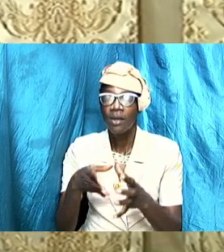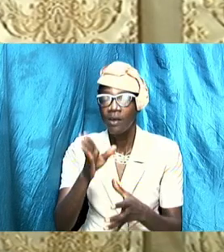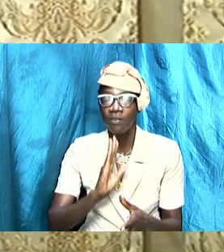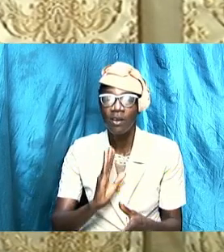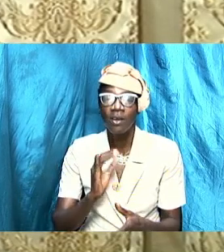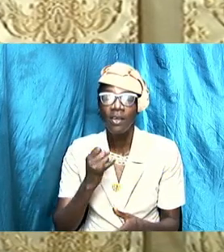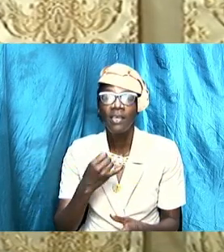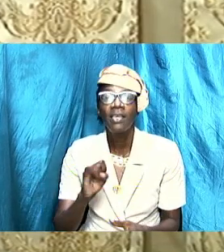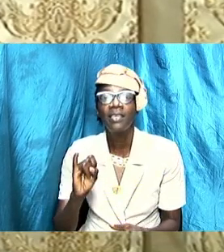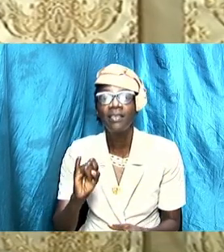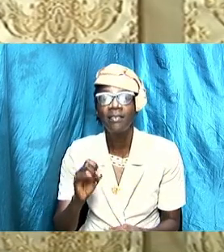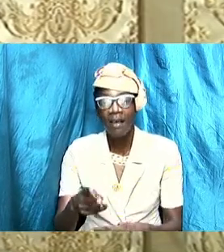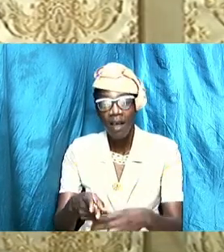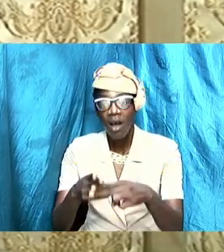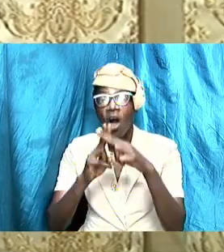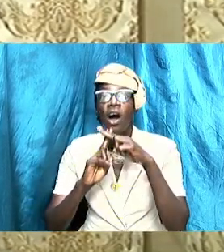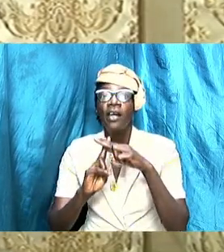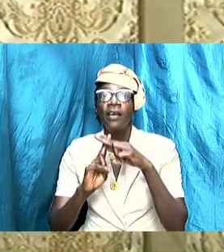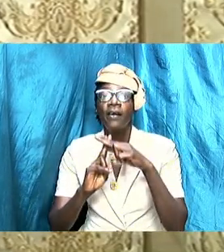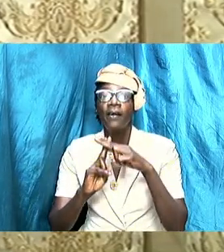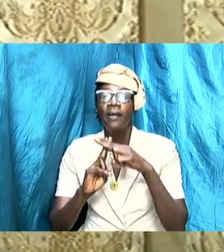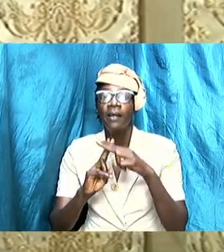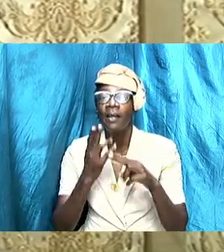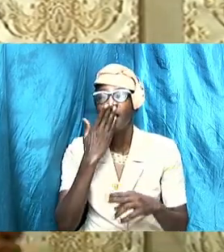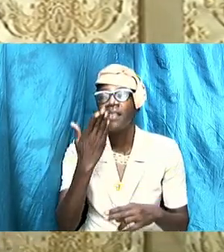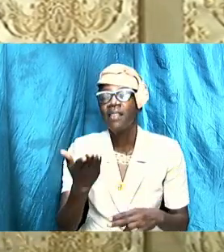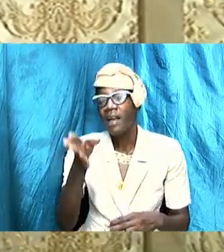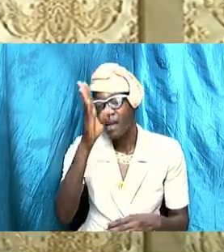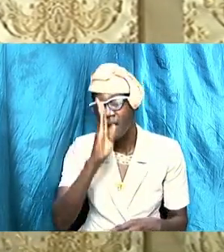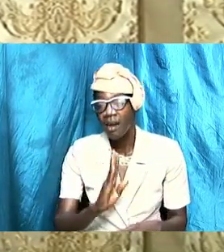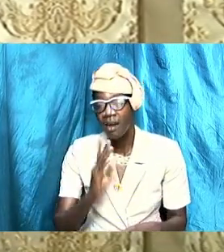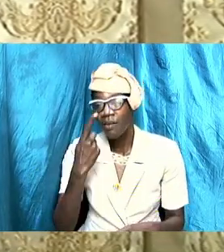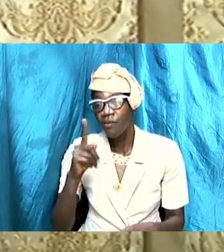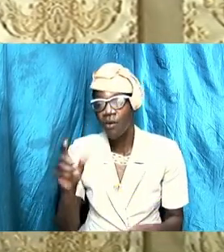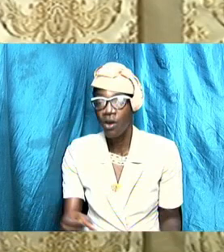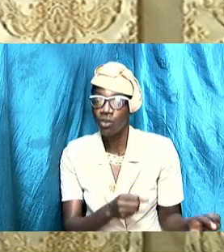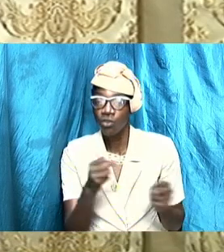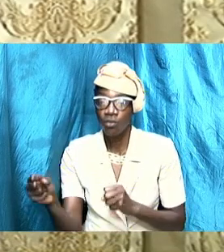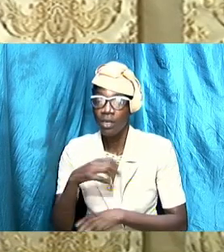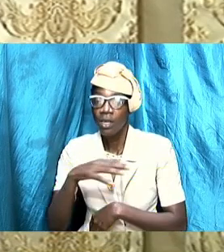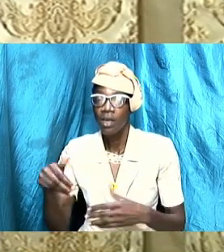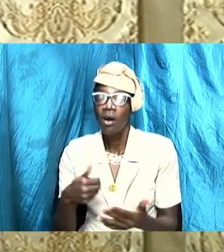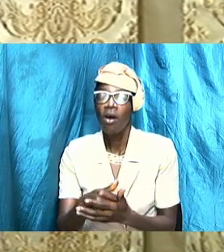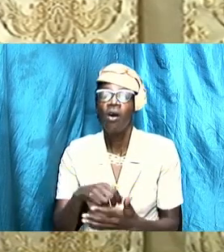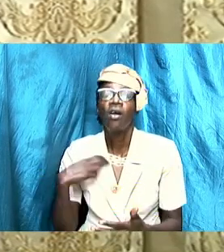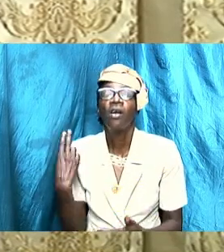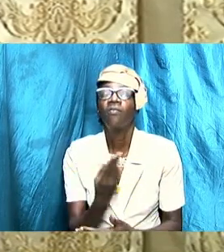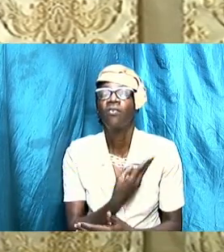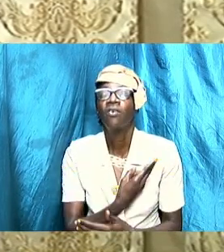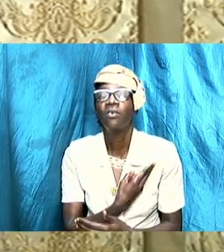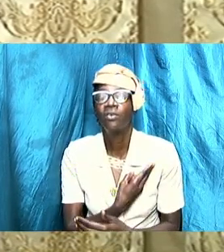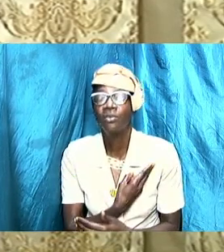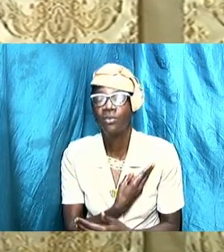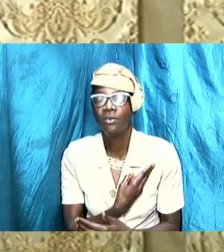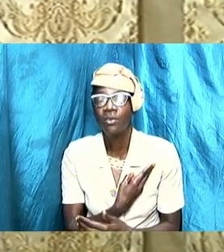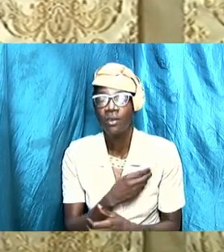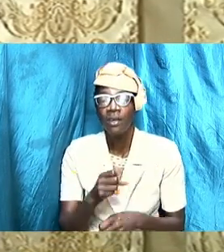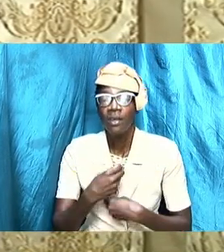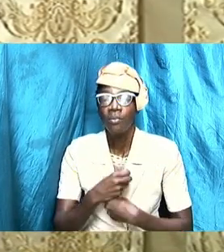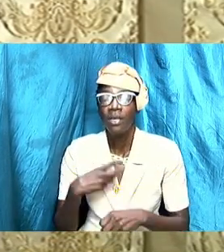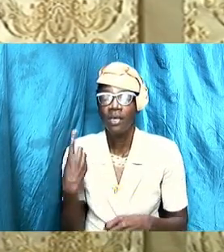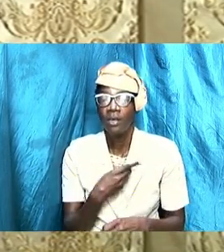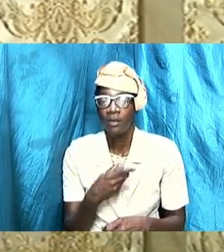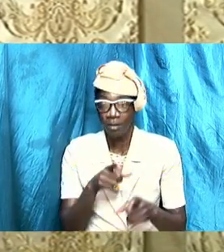honor and I thank God for strengthening all of us, allowing us on my